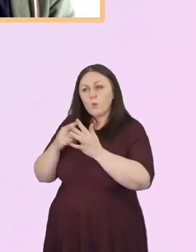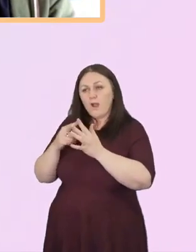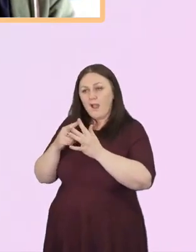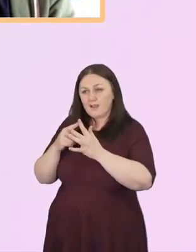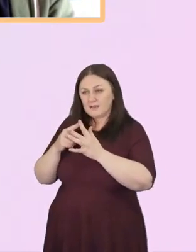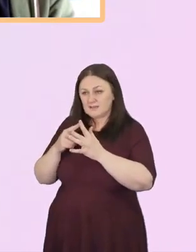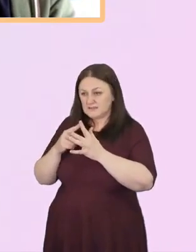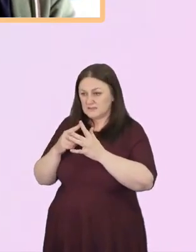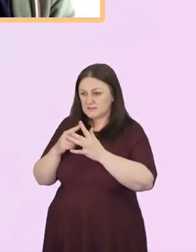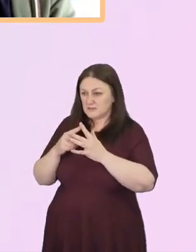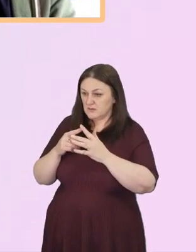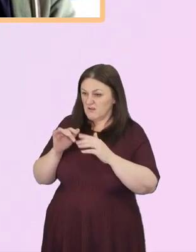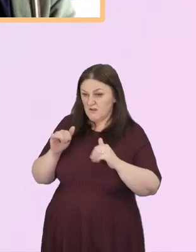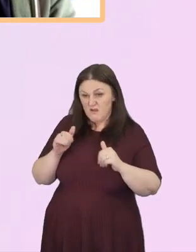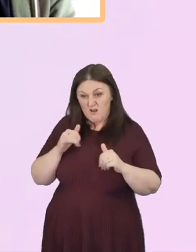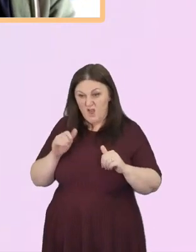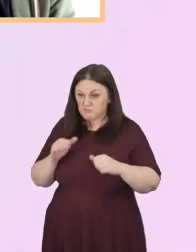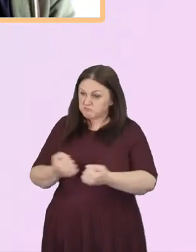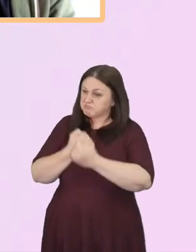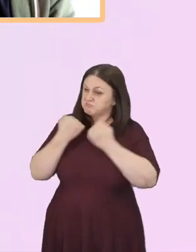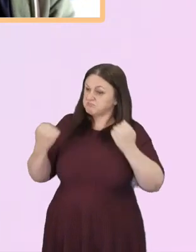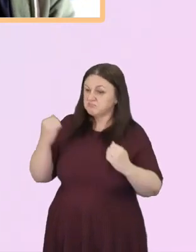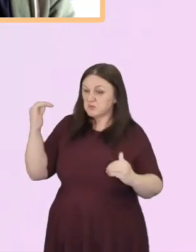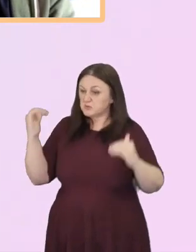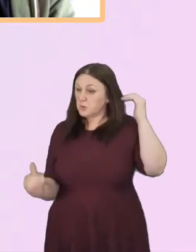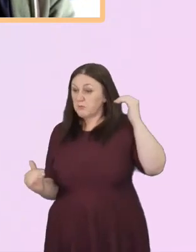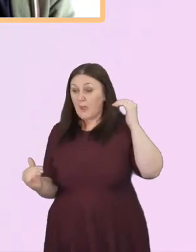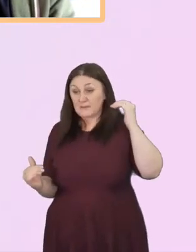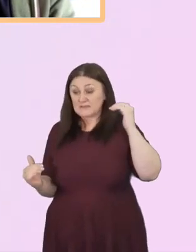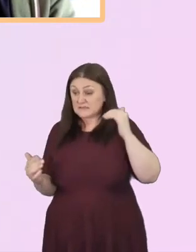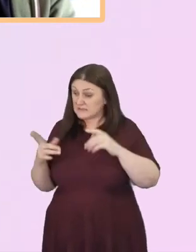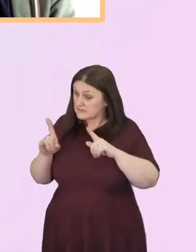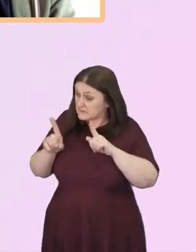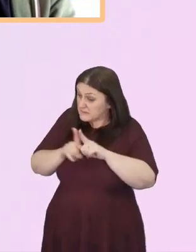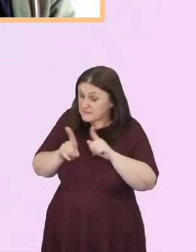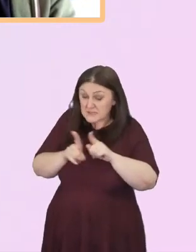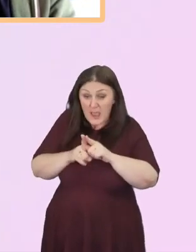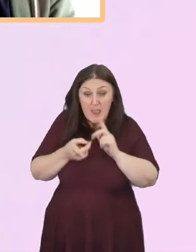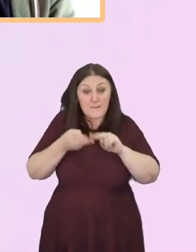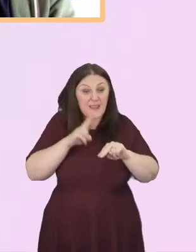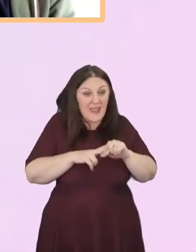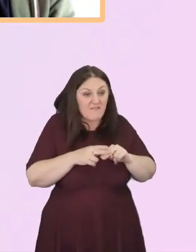if I was in Africa or India or China?